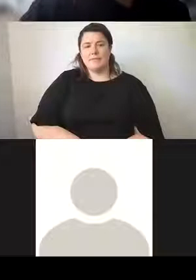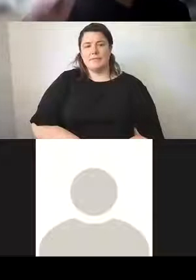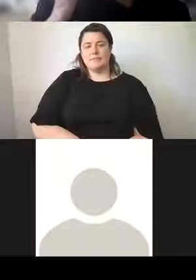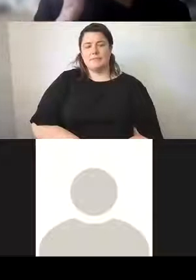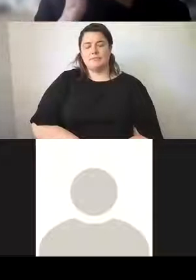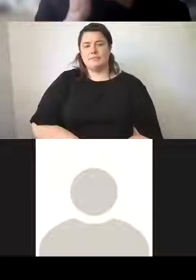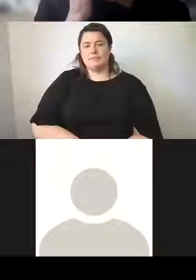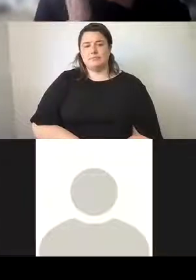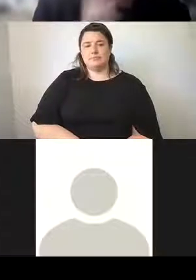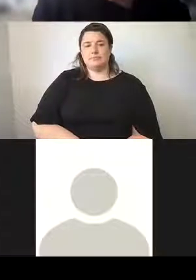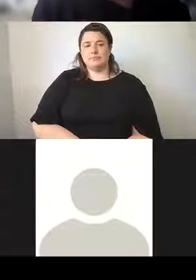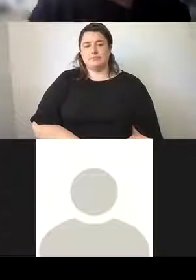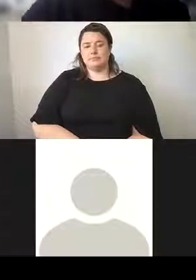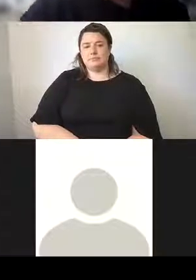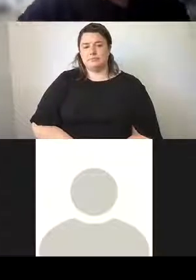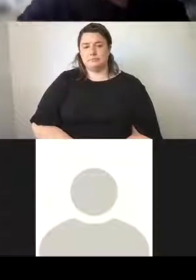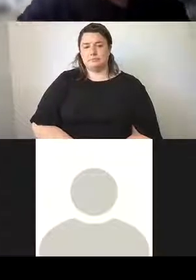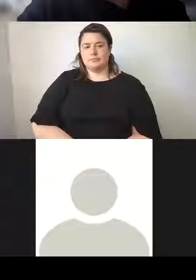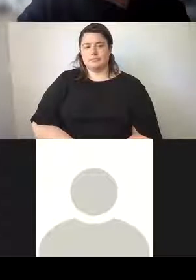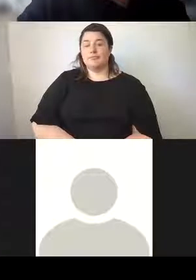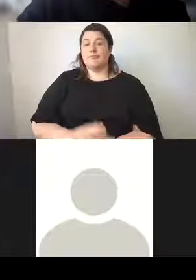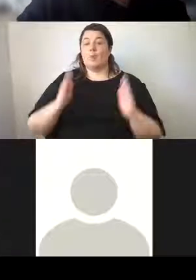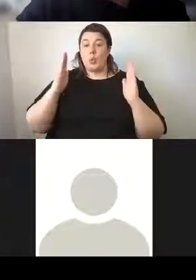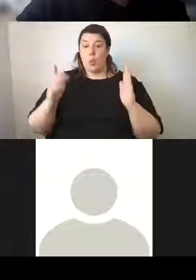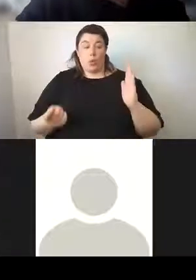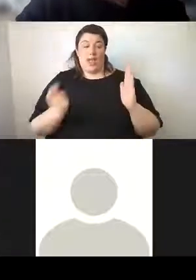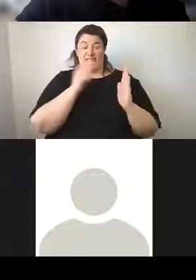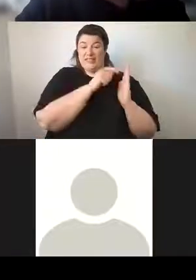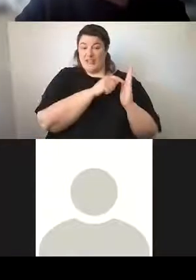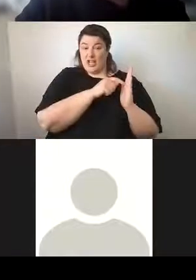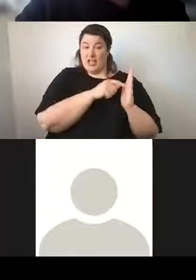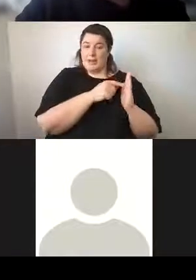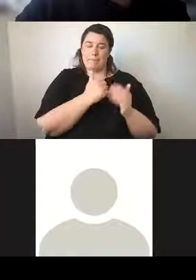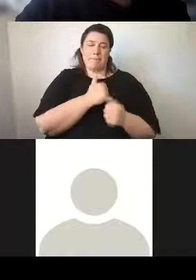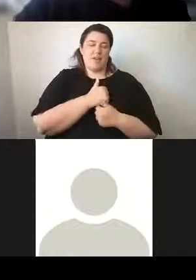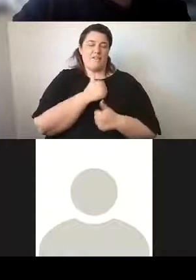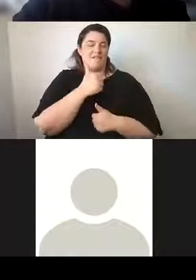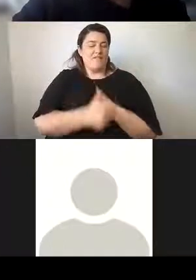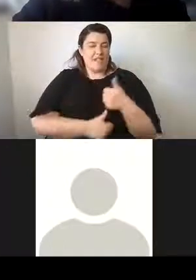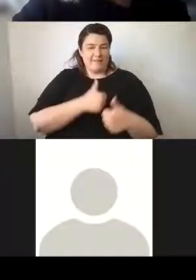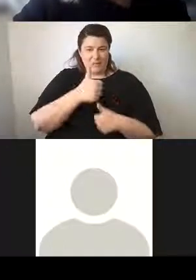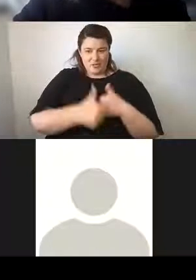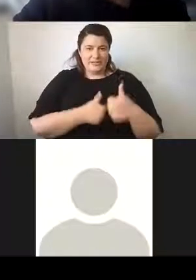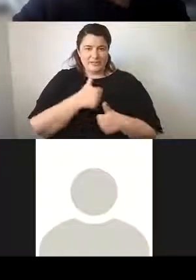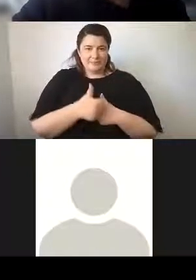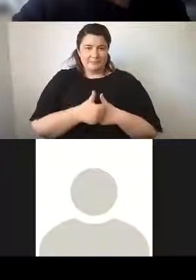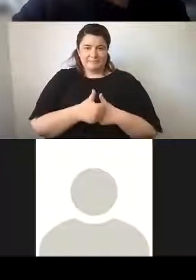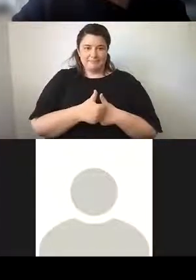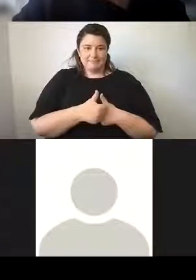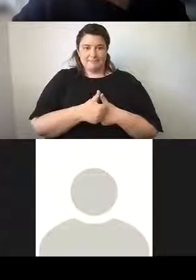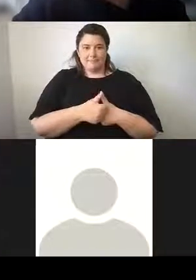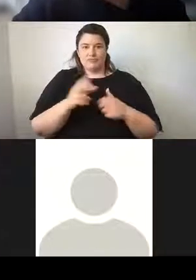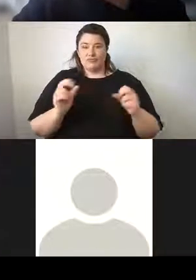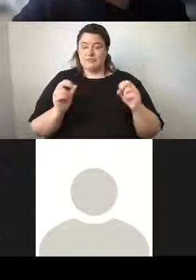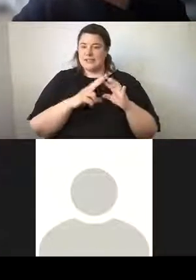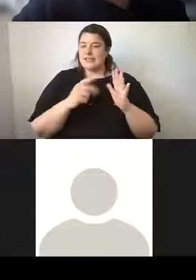On the other side of the main hall is perhaps my favourite ornament in Sydney